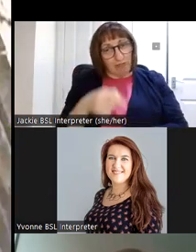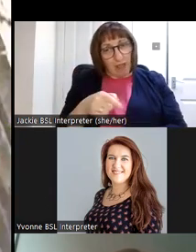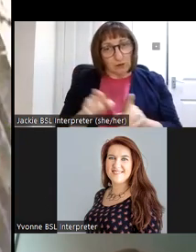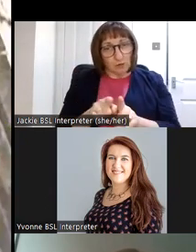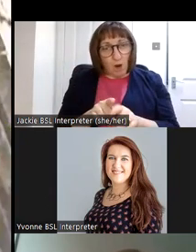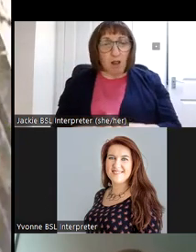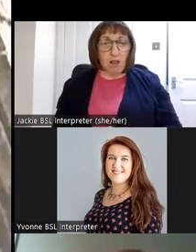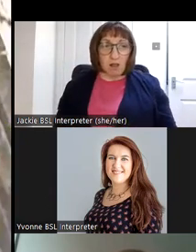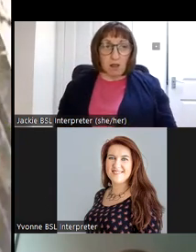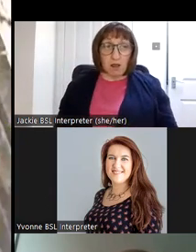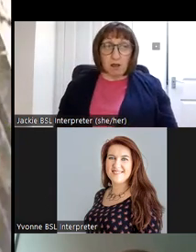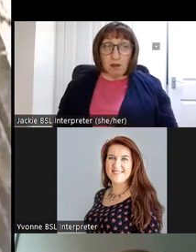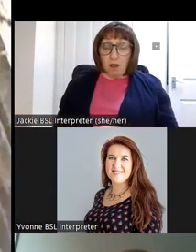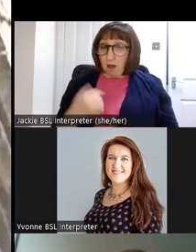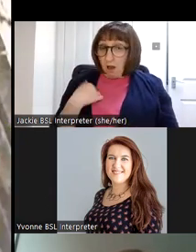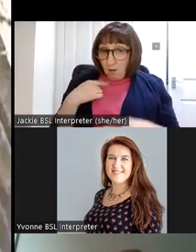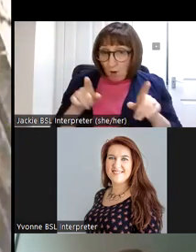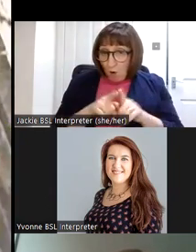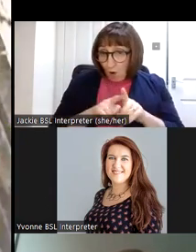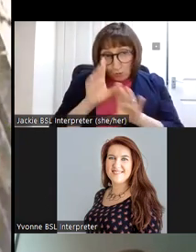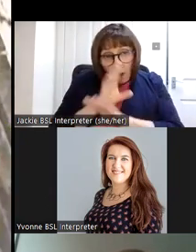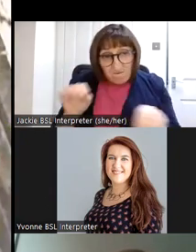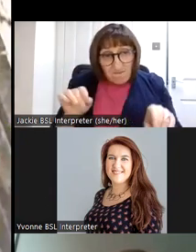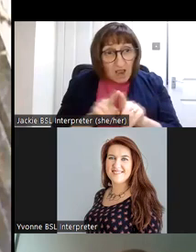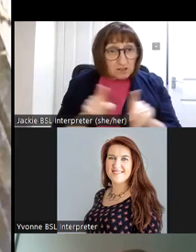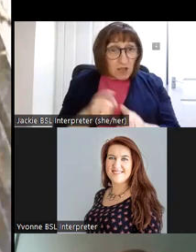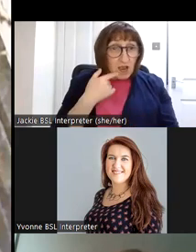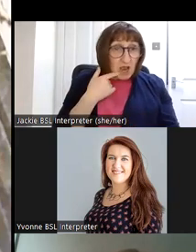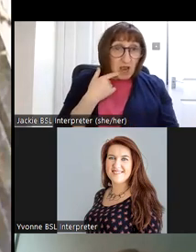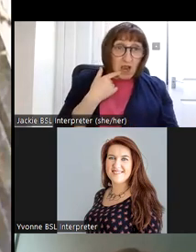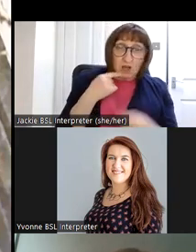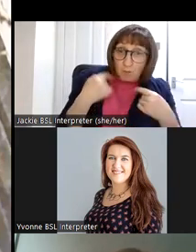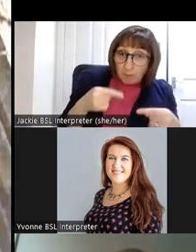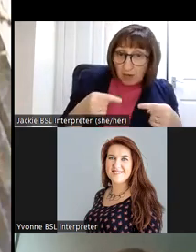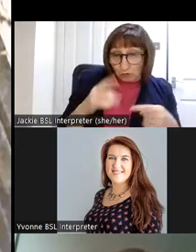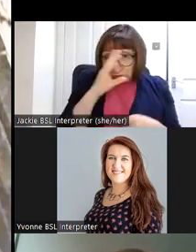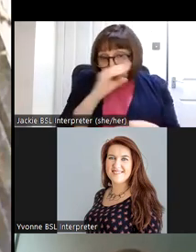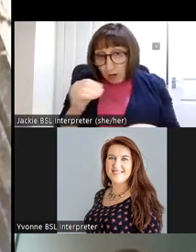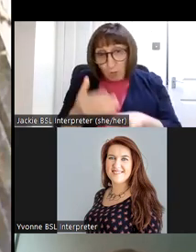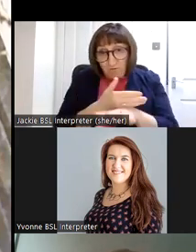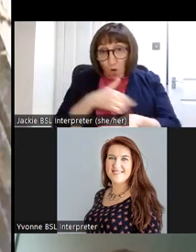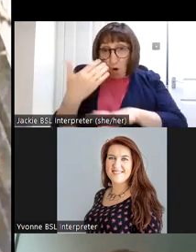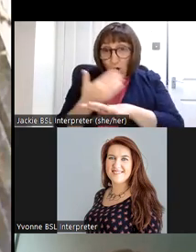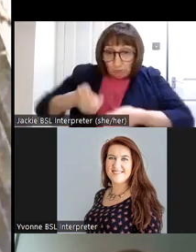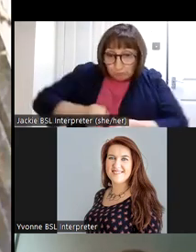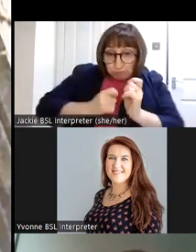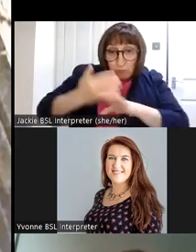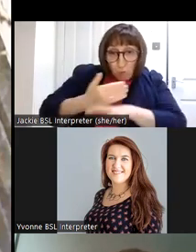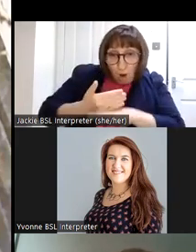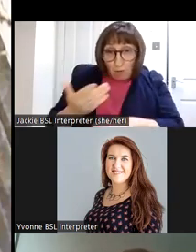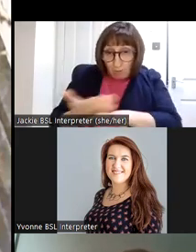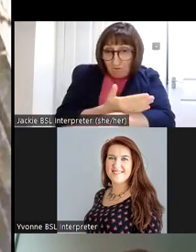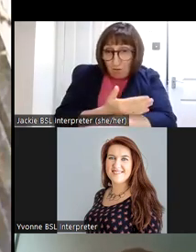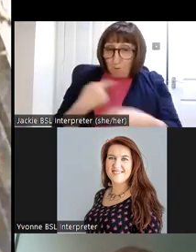so I also give advice on any permissions that may be required prior to works so for example perhaps